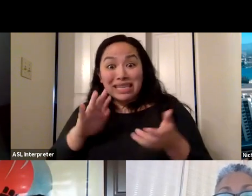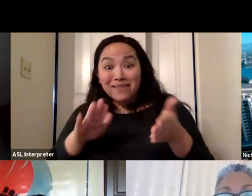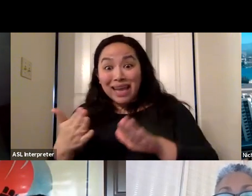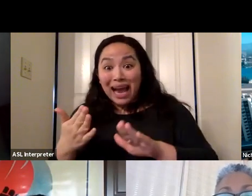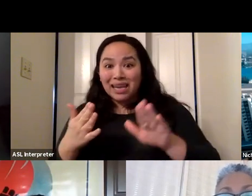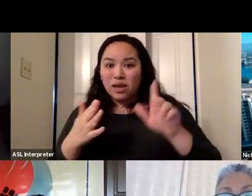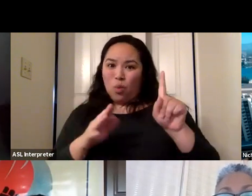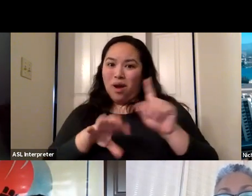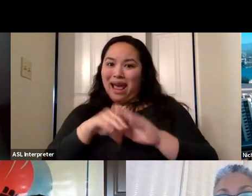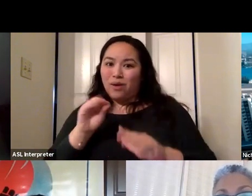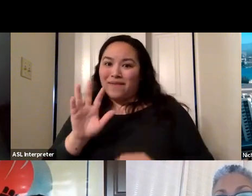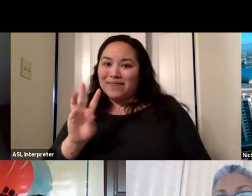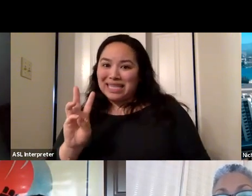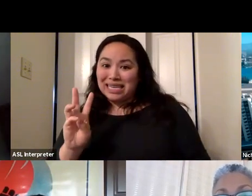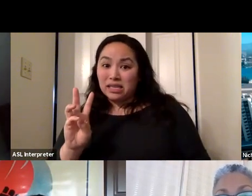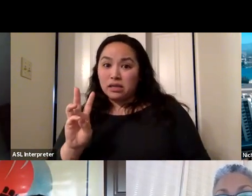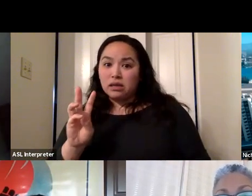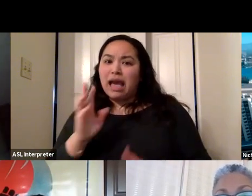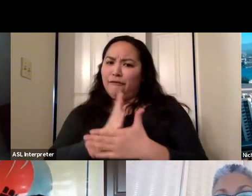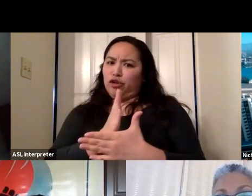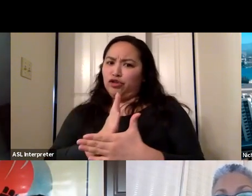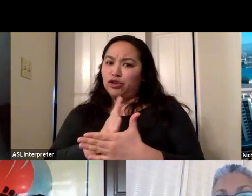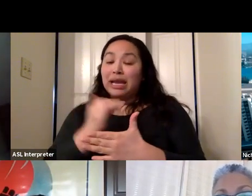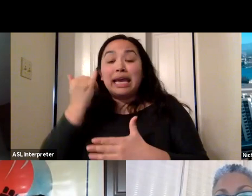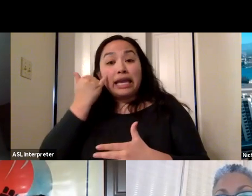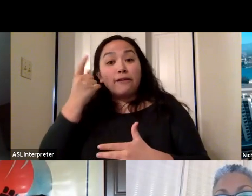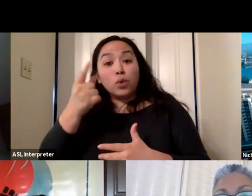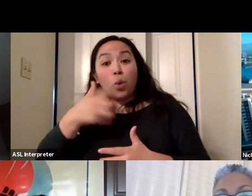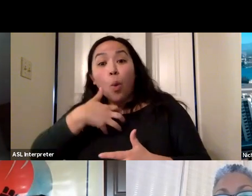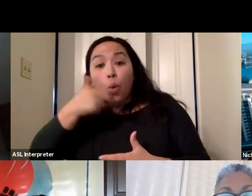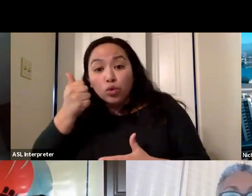If you're, of course, older or in high risk categories, will be even higher than that.